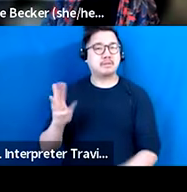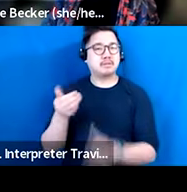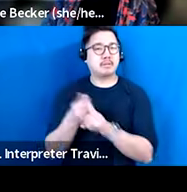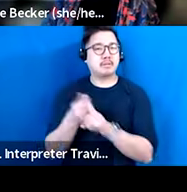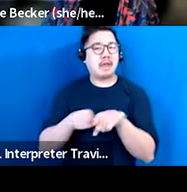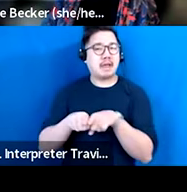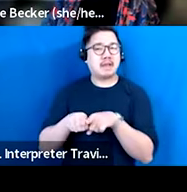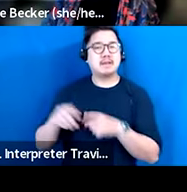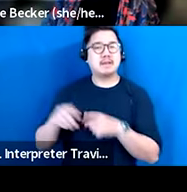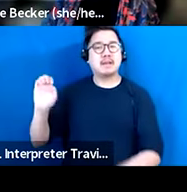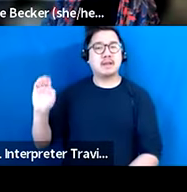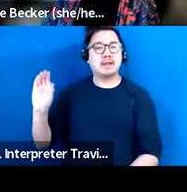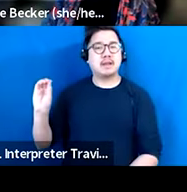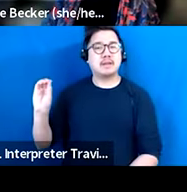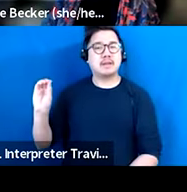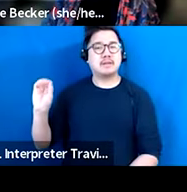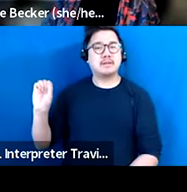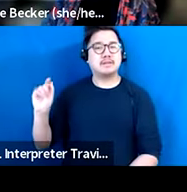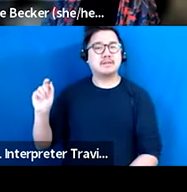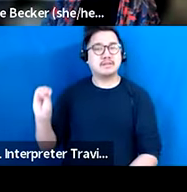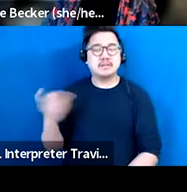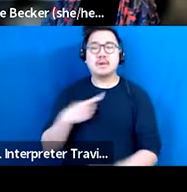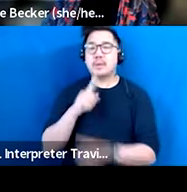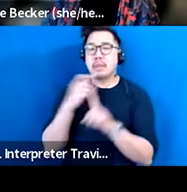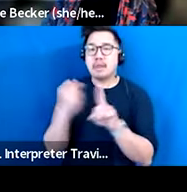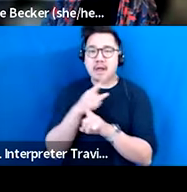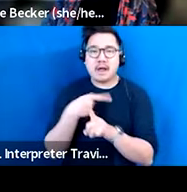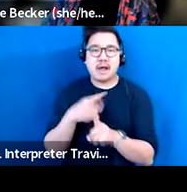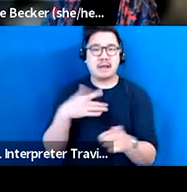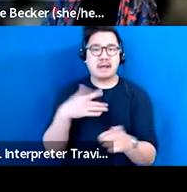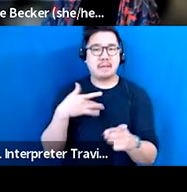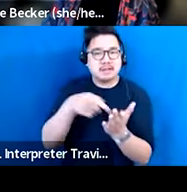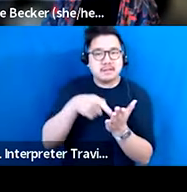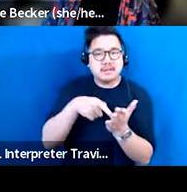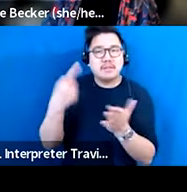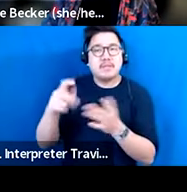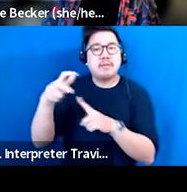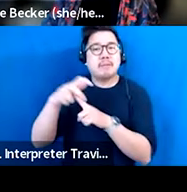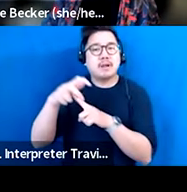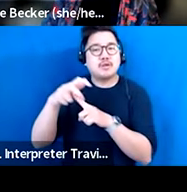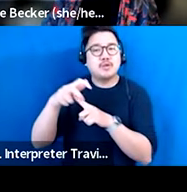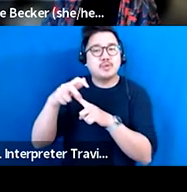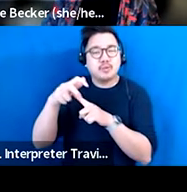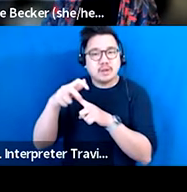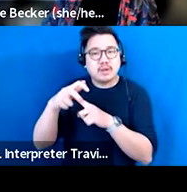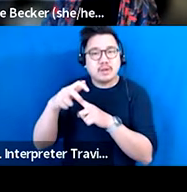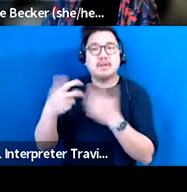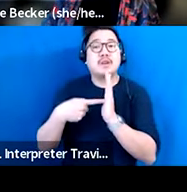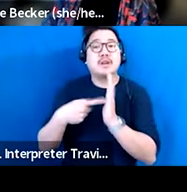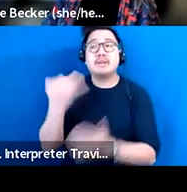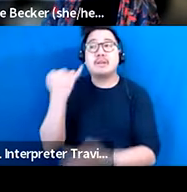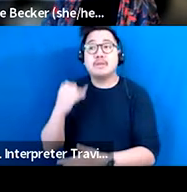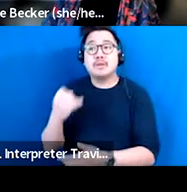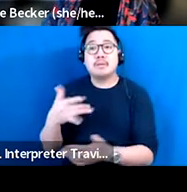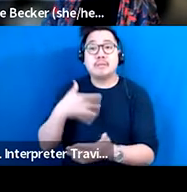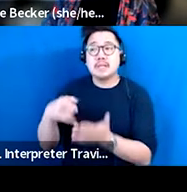also happen to be a mushroom forager. So if you hunt for morels around here, you know that wildfires are